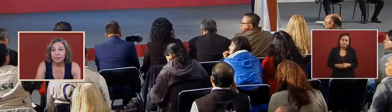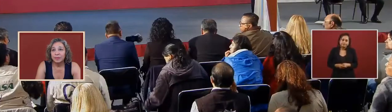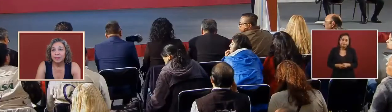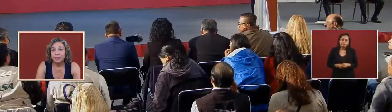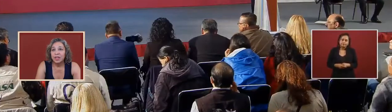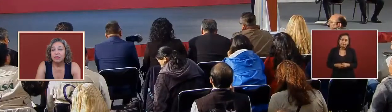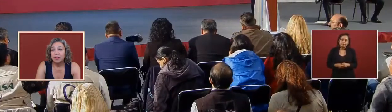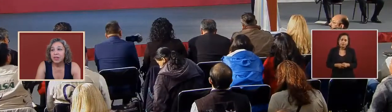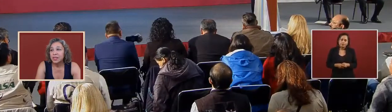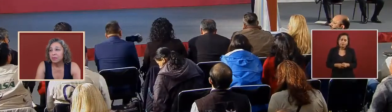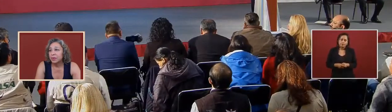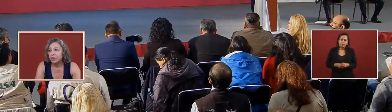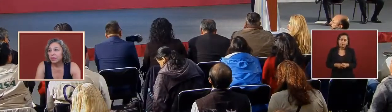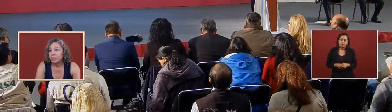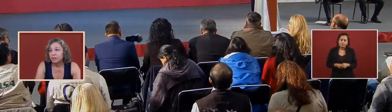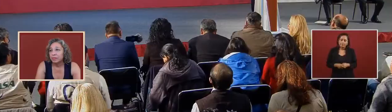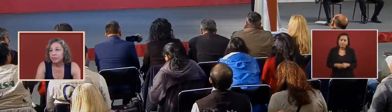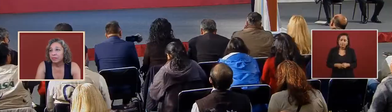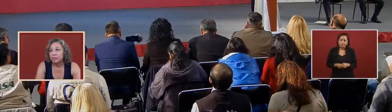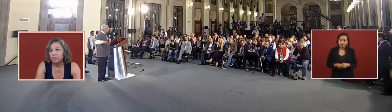for example